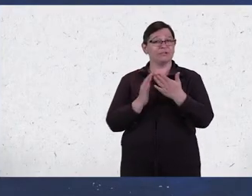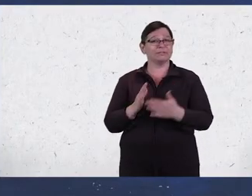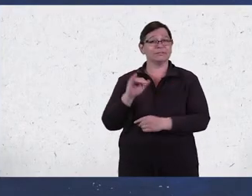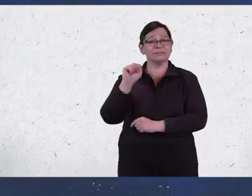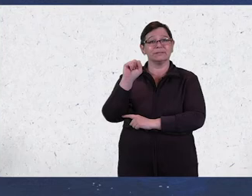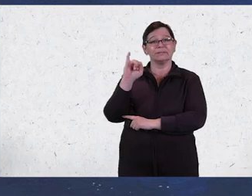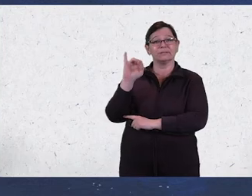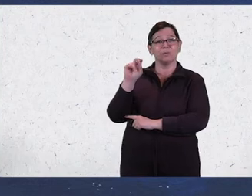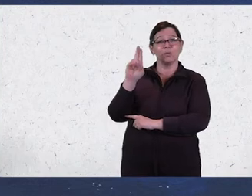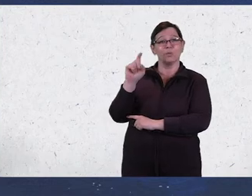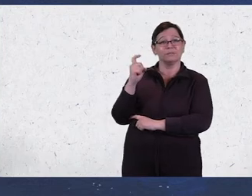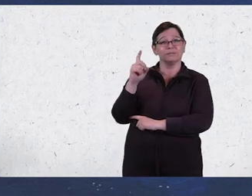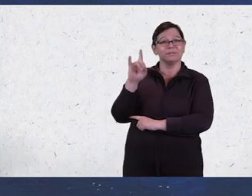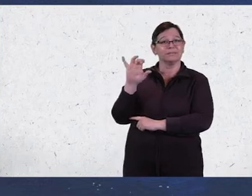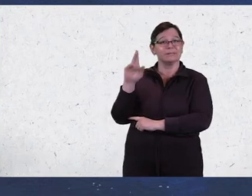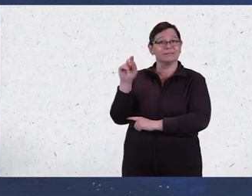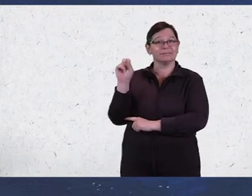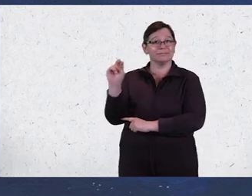Dixon